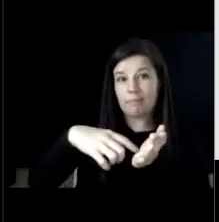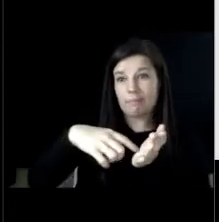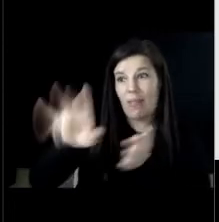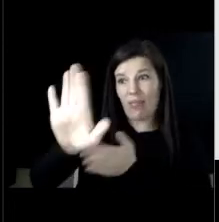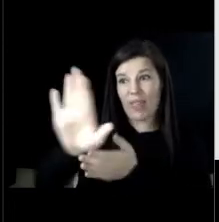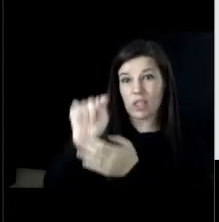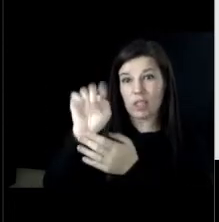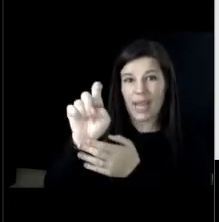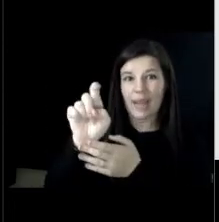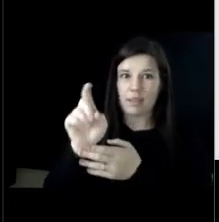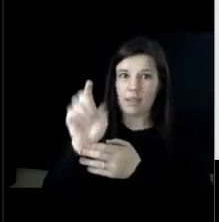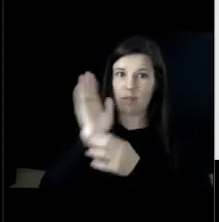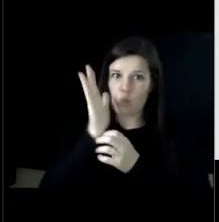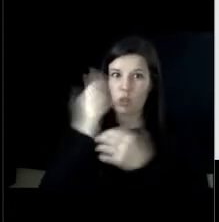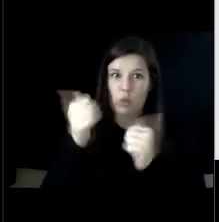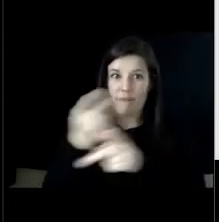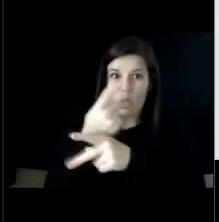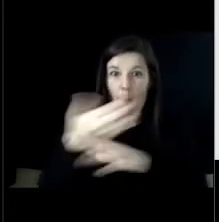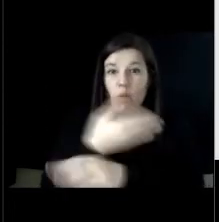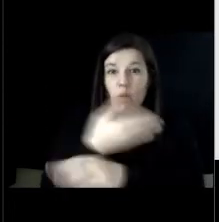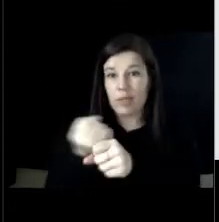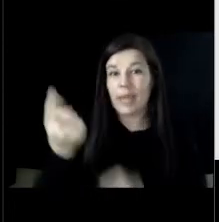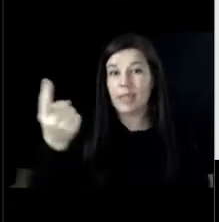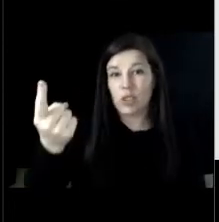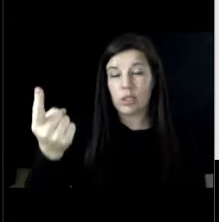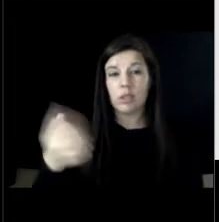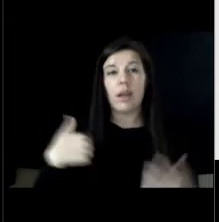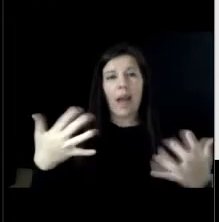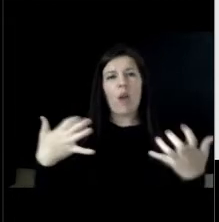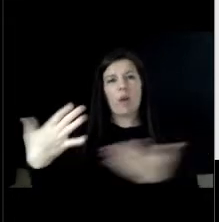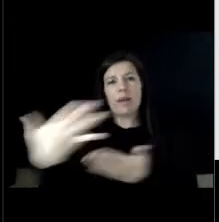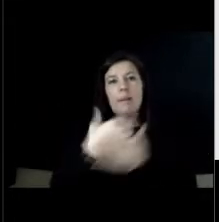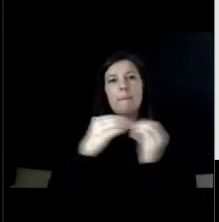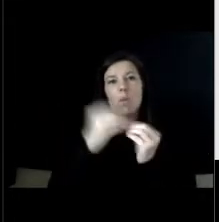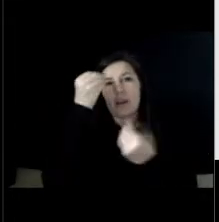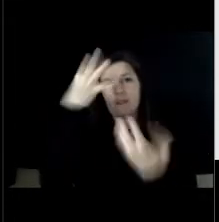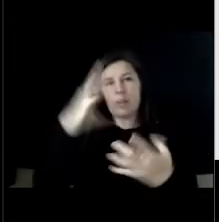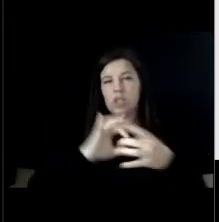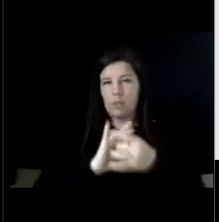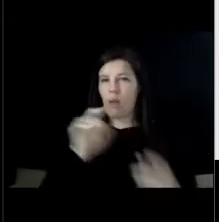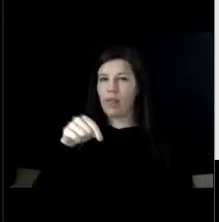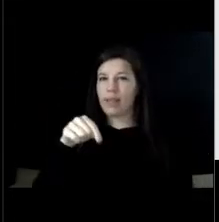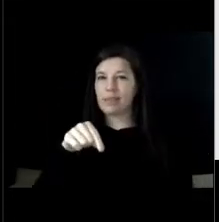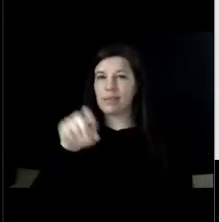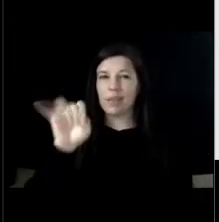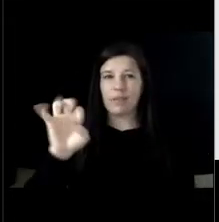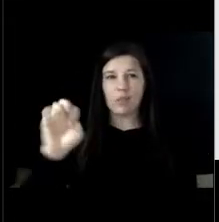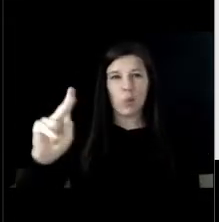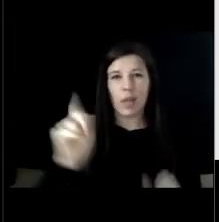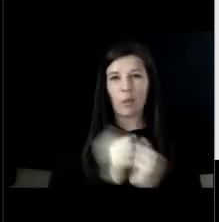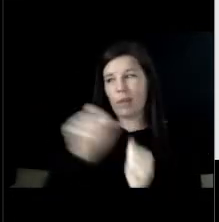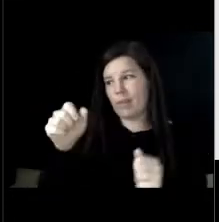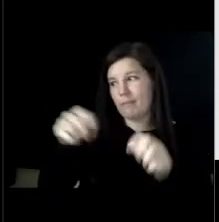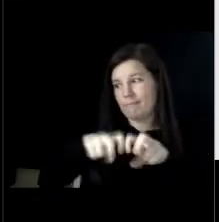upcoming fiscal year that's that's what this is for great yes i'd like to get some more information about this okay um if that's okay with my colleagues